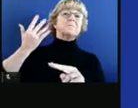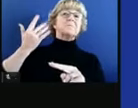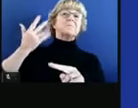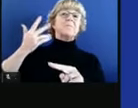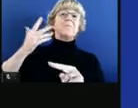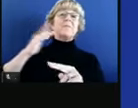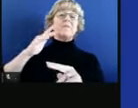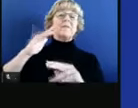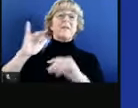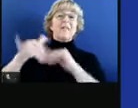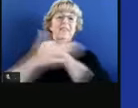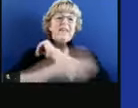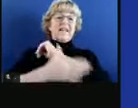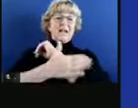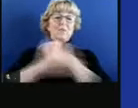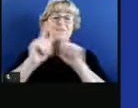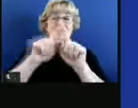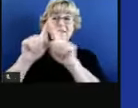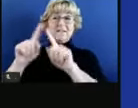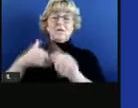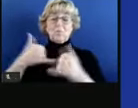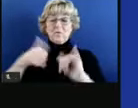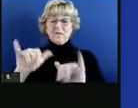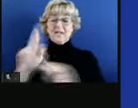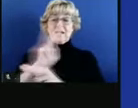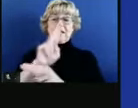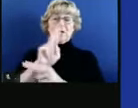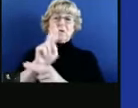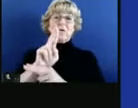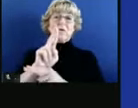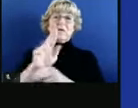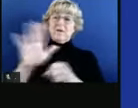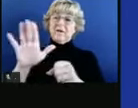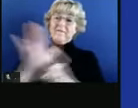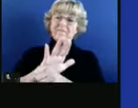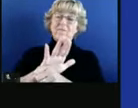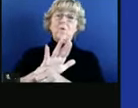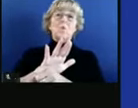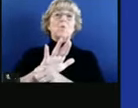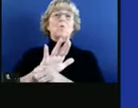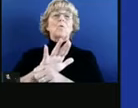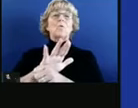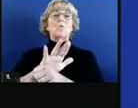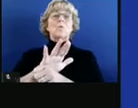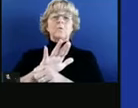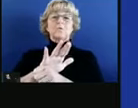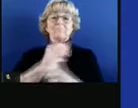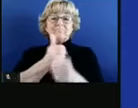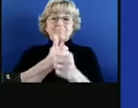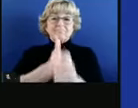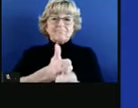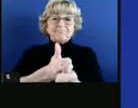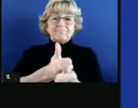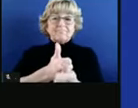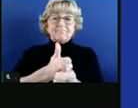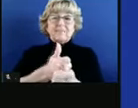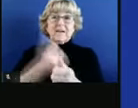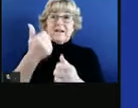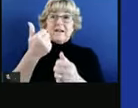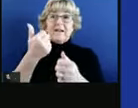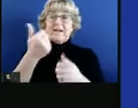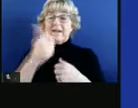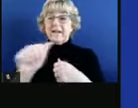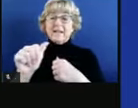the state. We are still using the full complement of our blueprint and looking if there are any counties